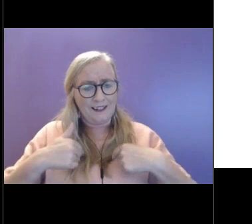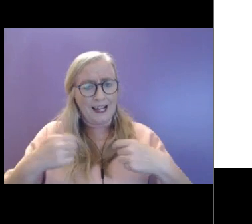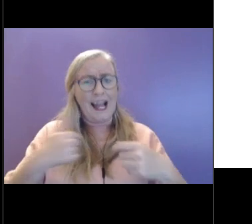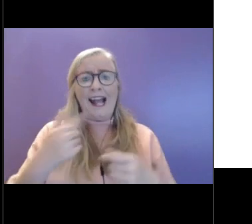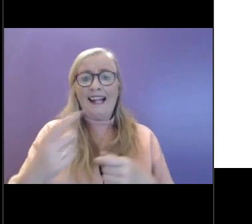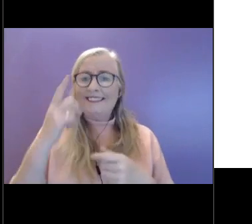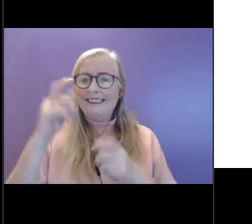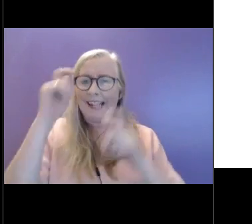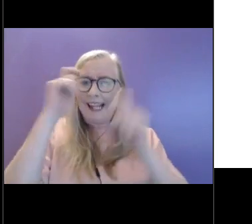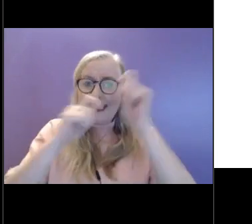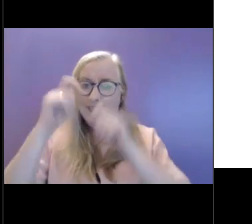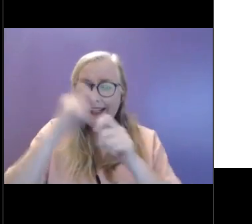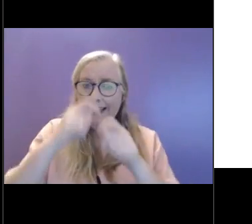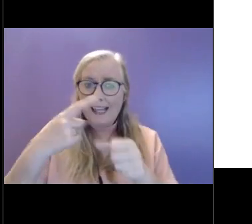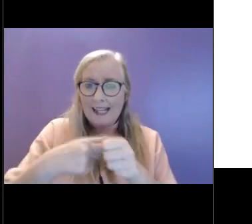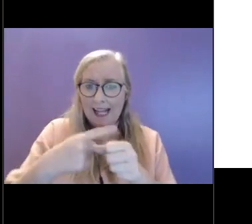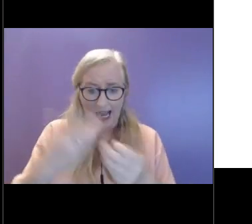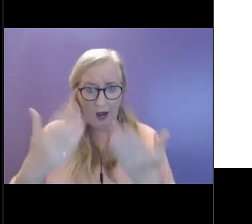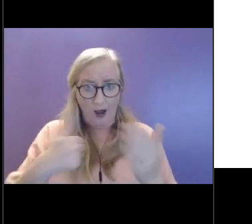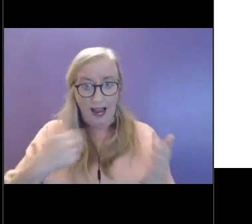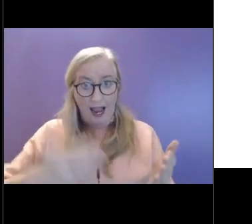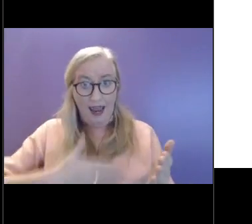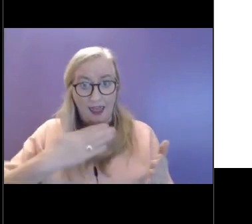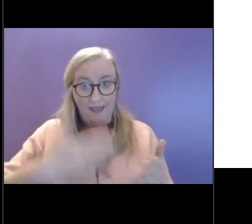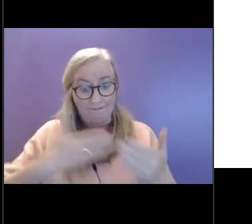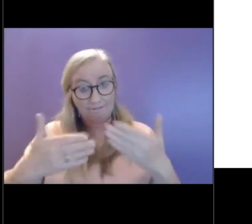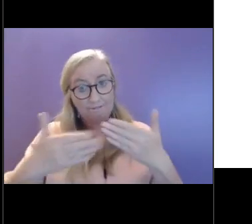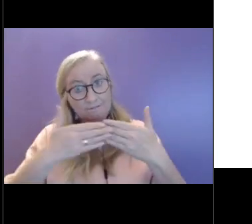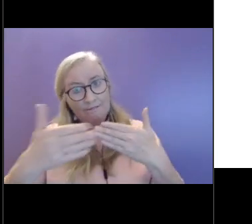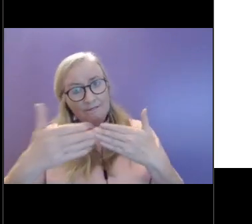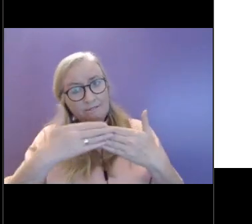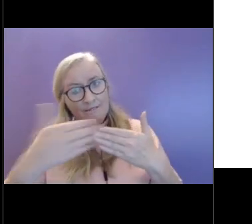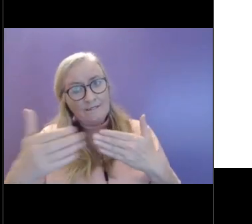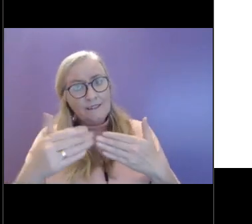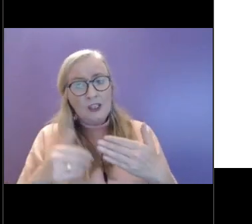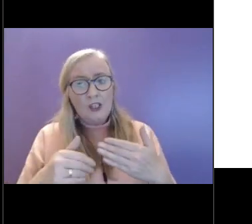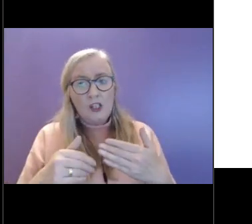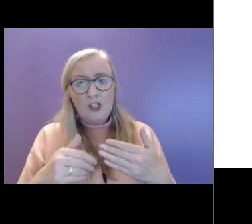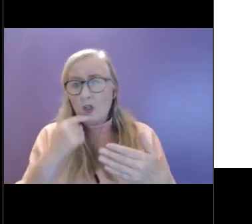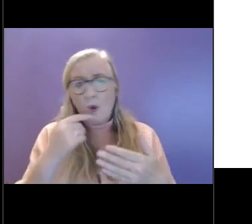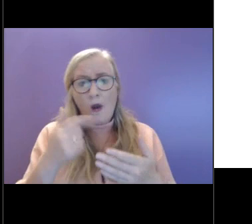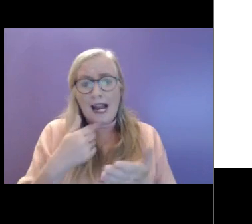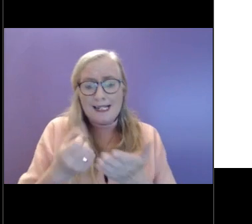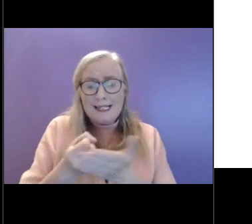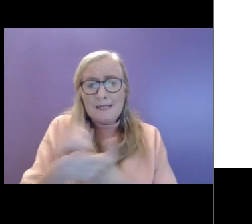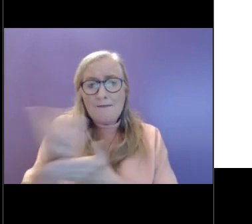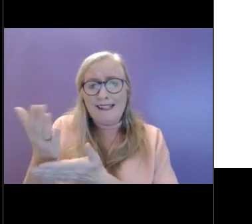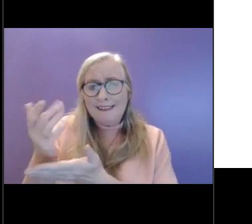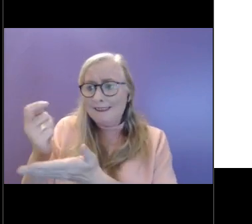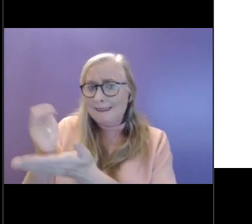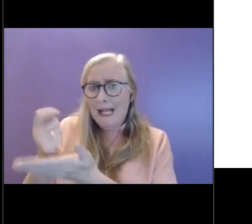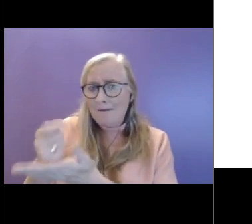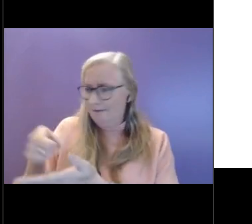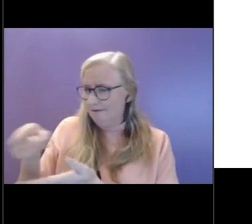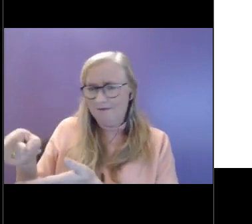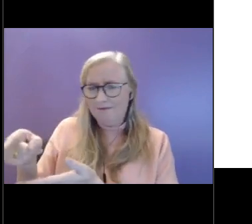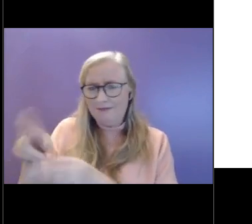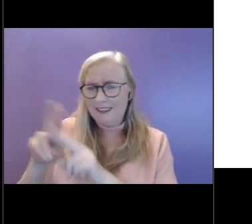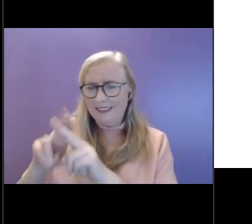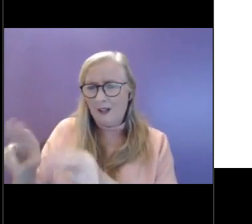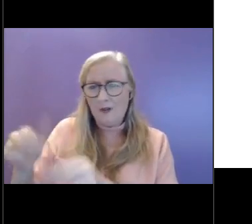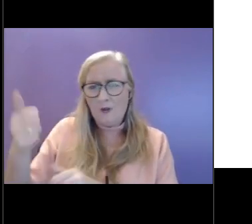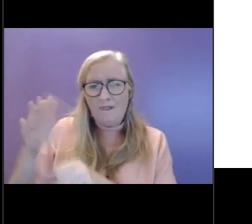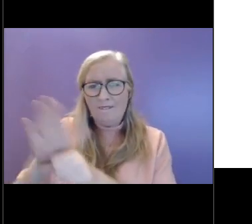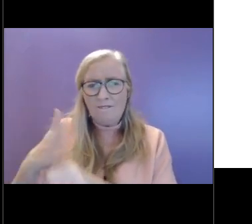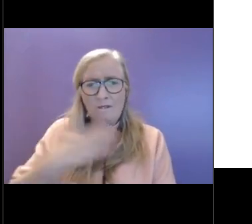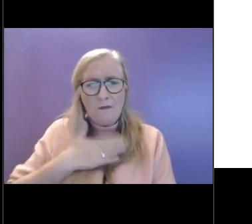how I was living my life and perhaps the things I was spending time on that weren't sustaining me or nourishing me and being